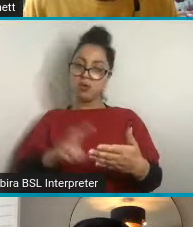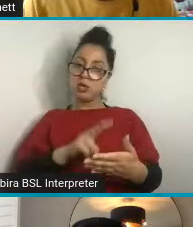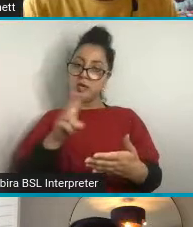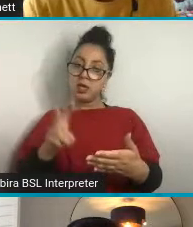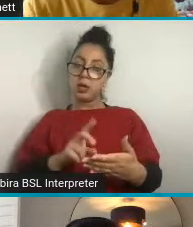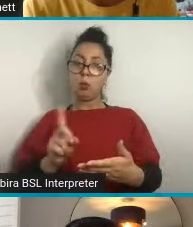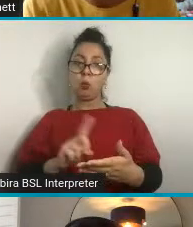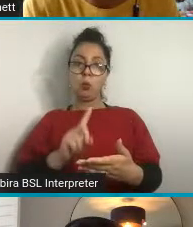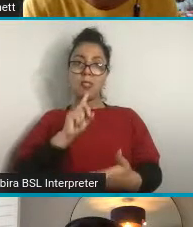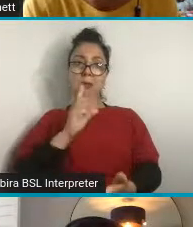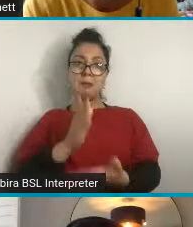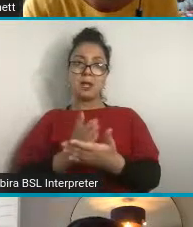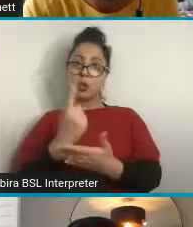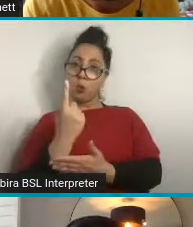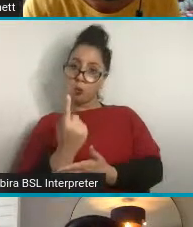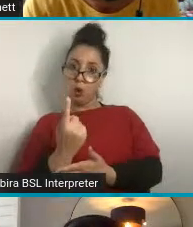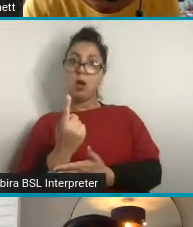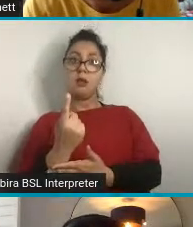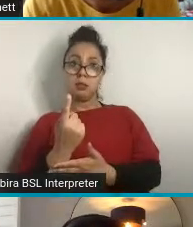So we've had one already.